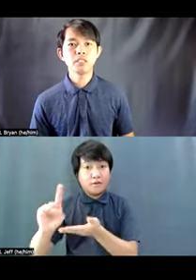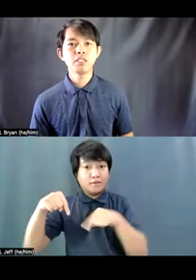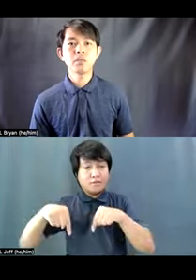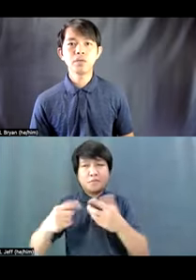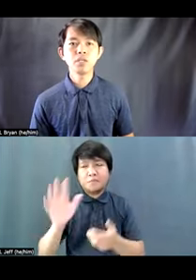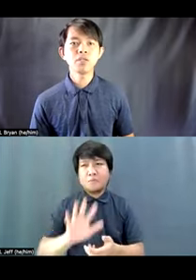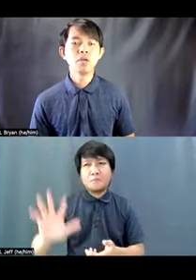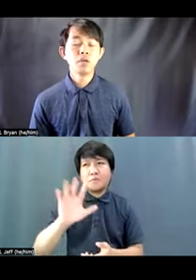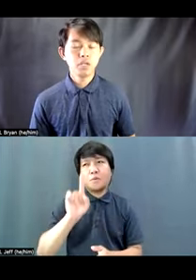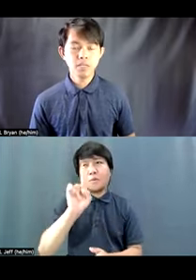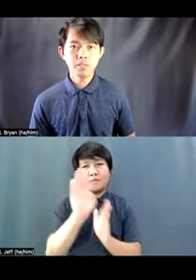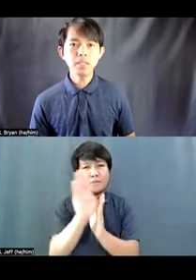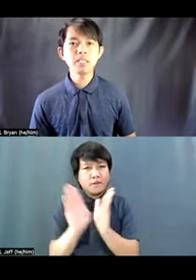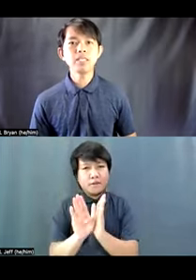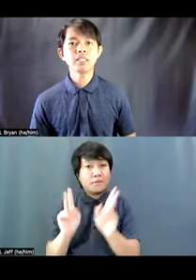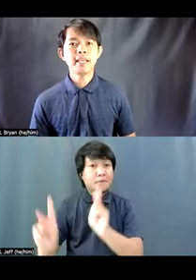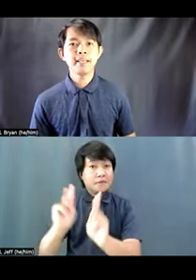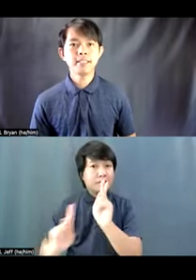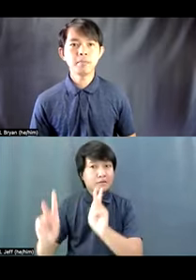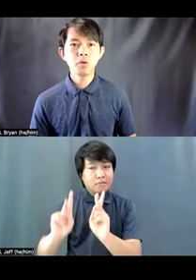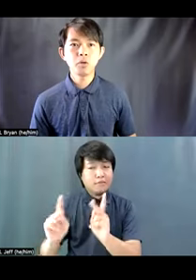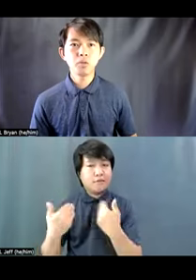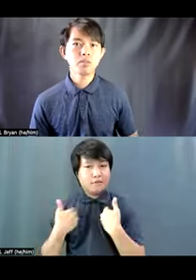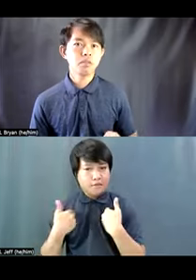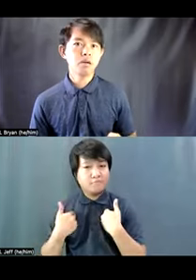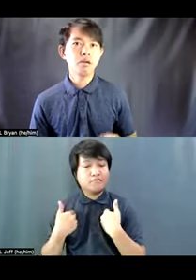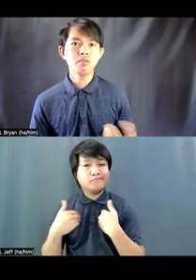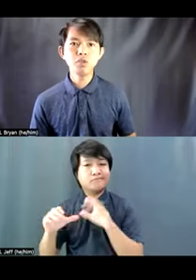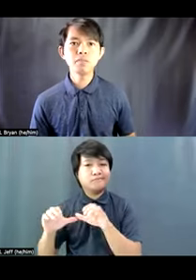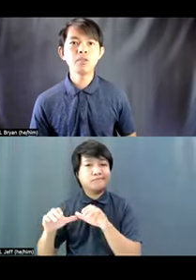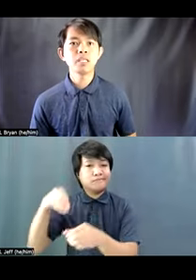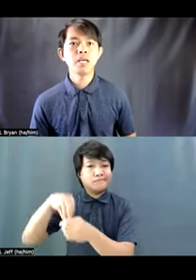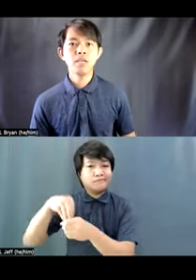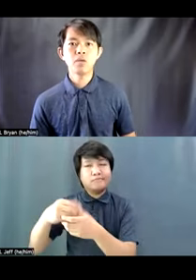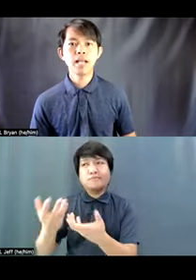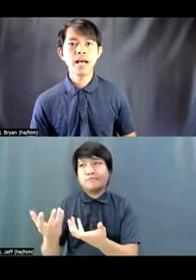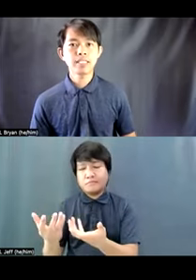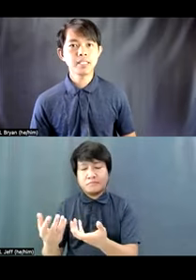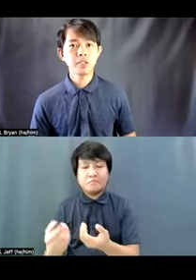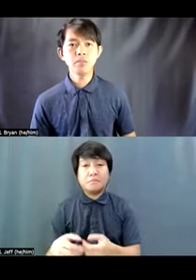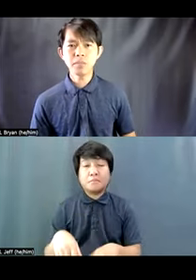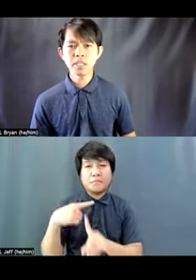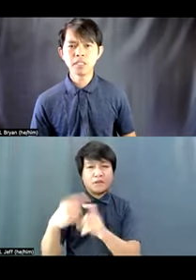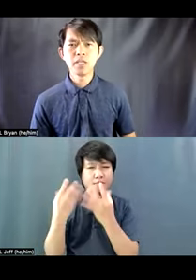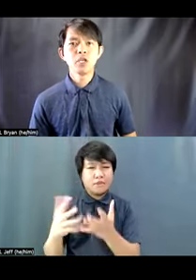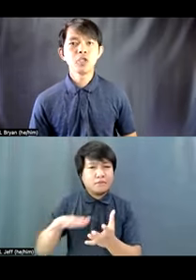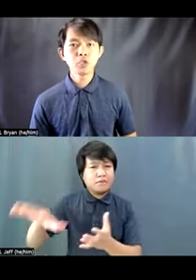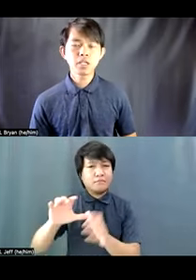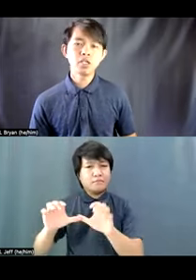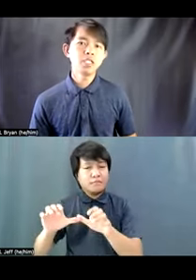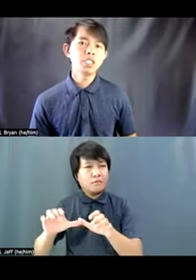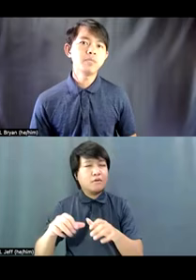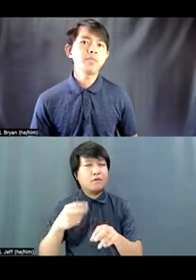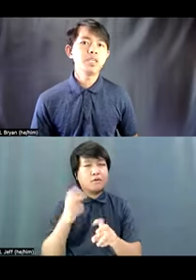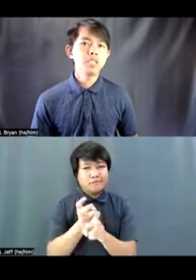persons in the world who have disabilities and most of whom do not have equal access to information through